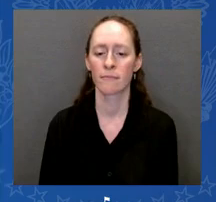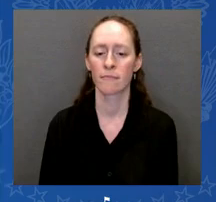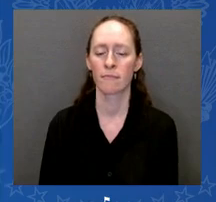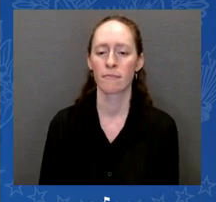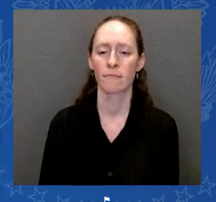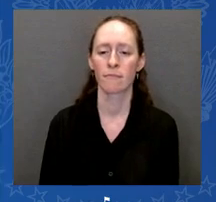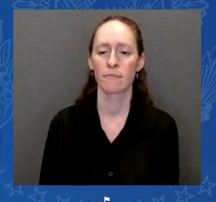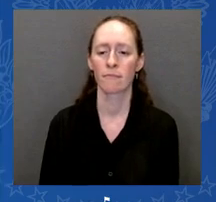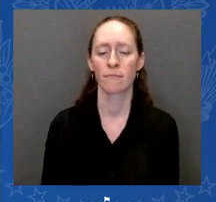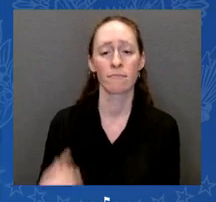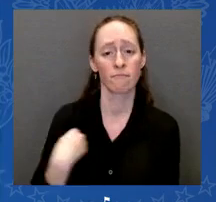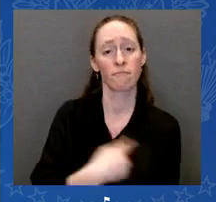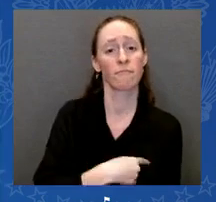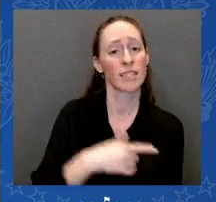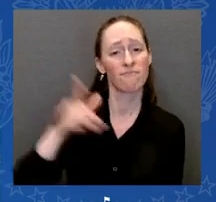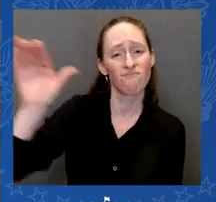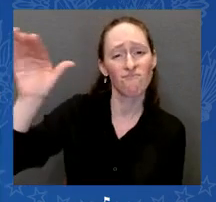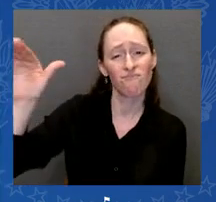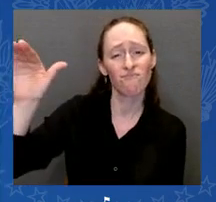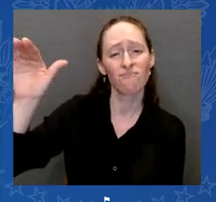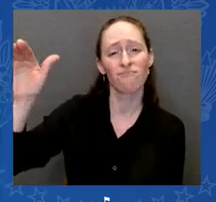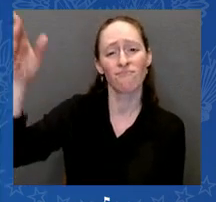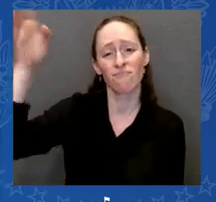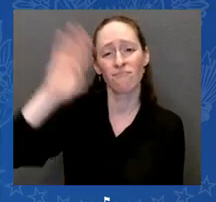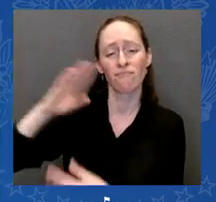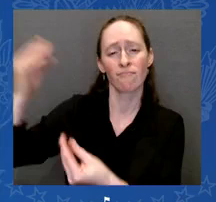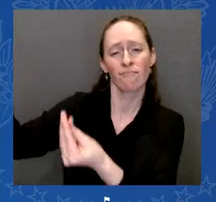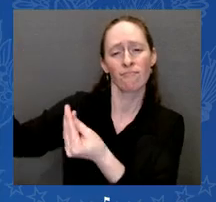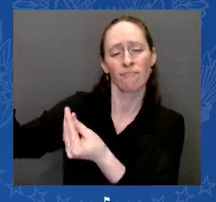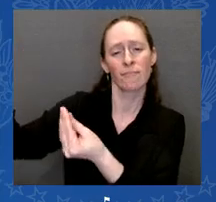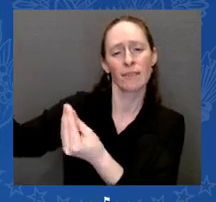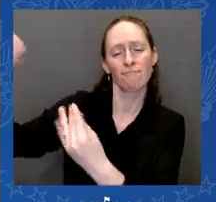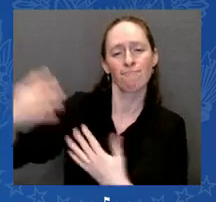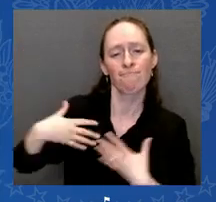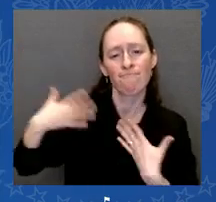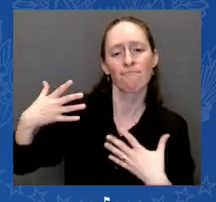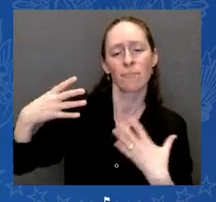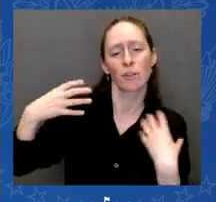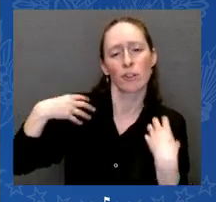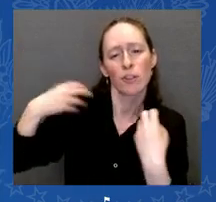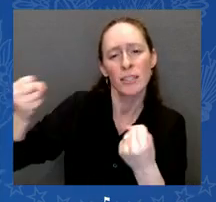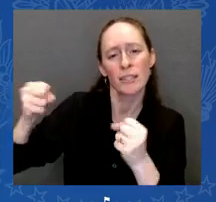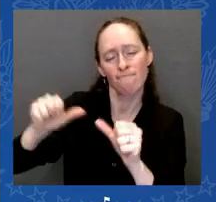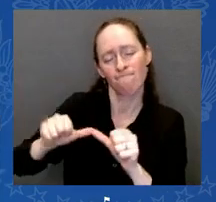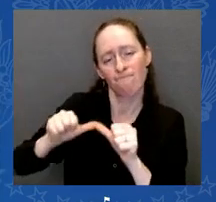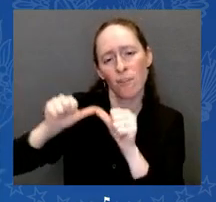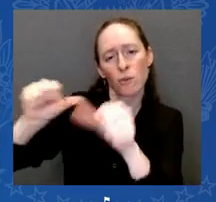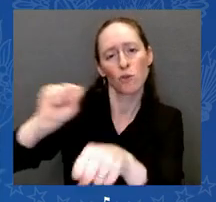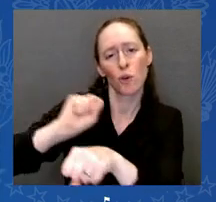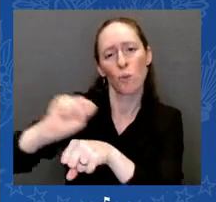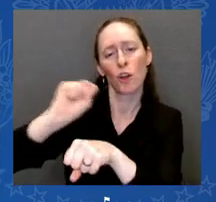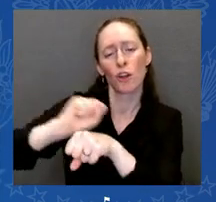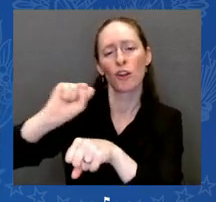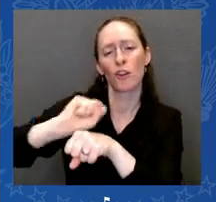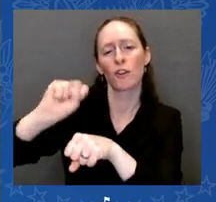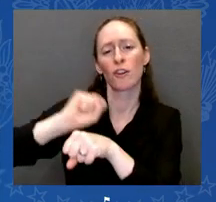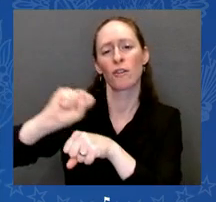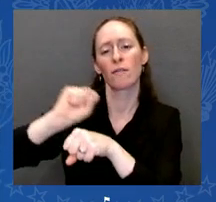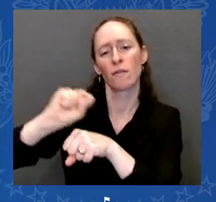on behalf of the lives we've lost and all the lives we can see.